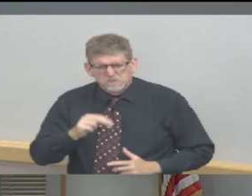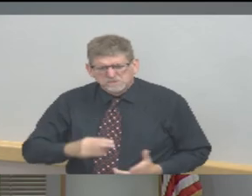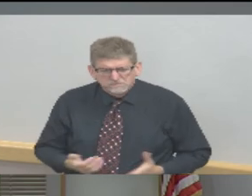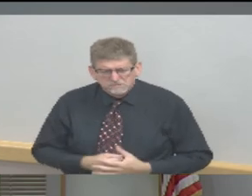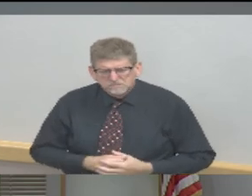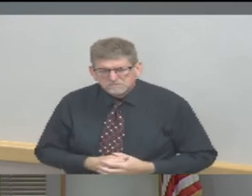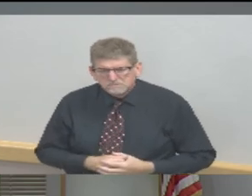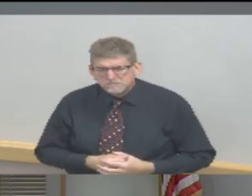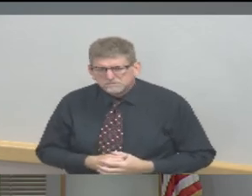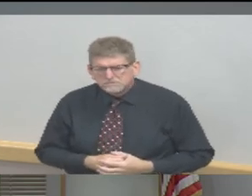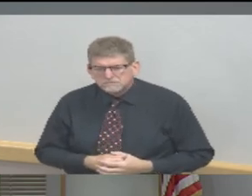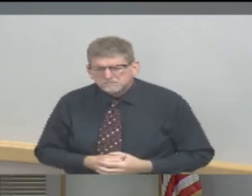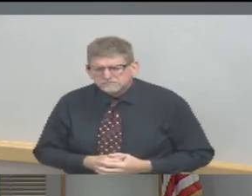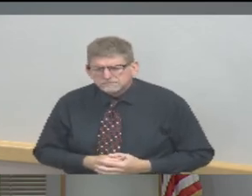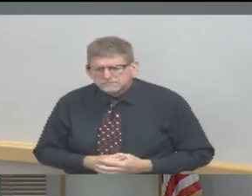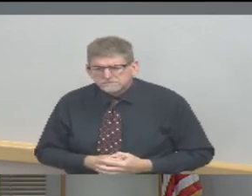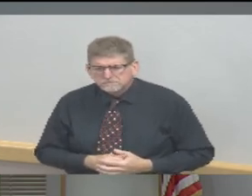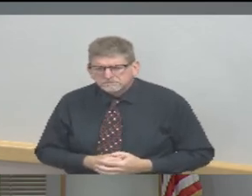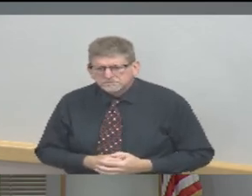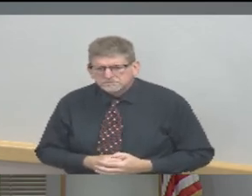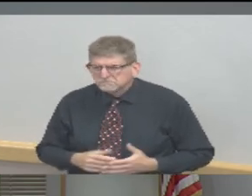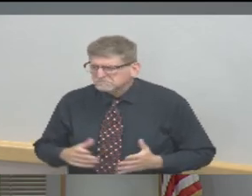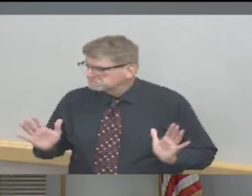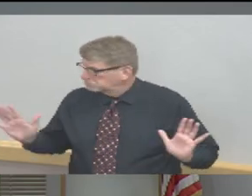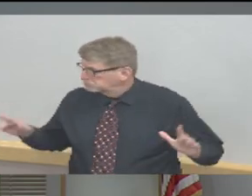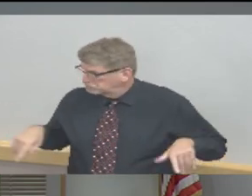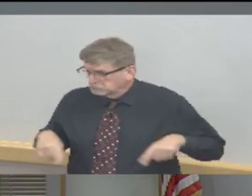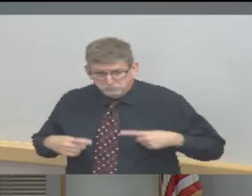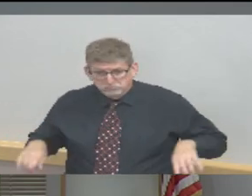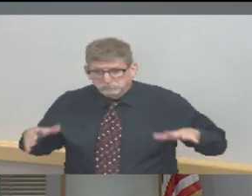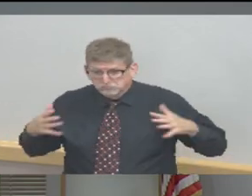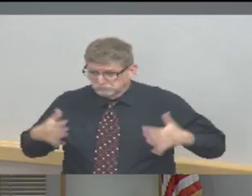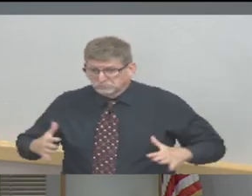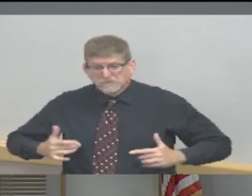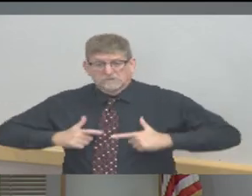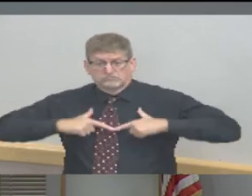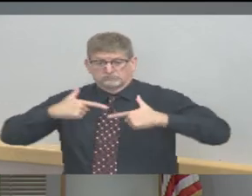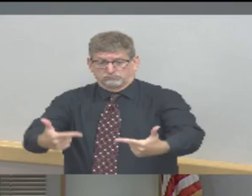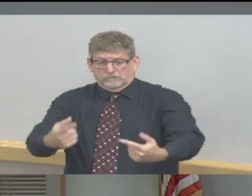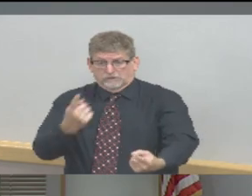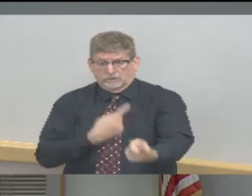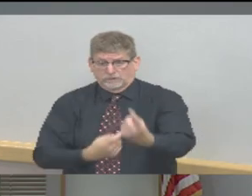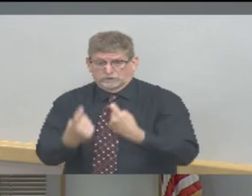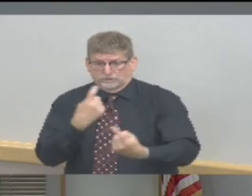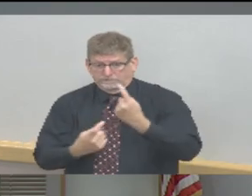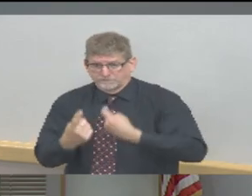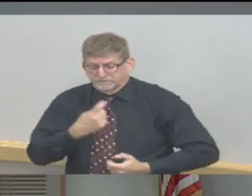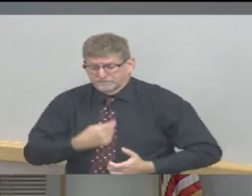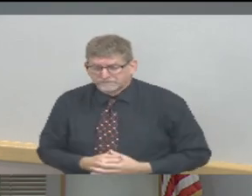With that, we will take questions from the media and also from our Facebook Live.